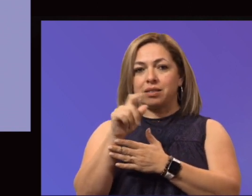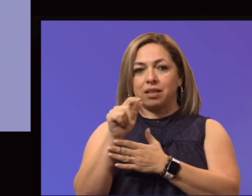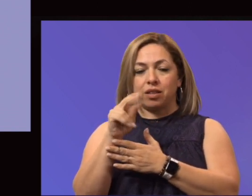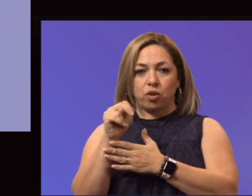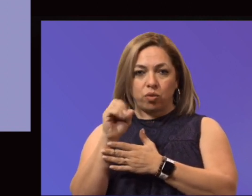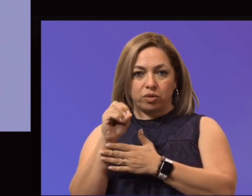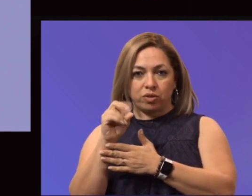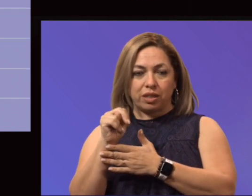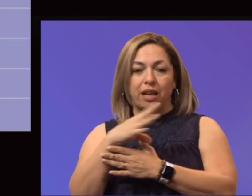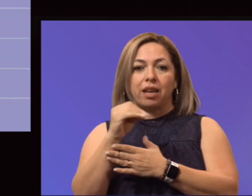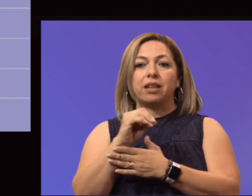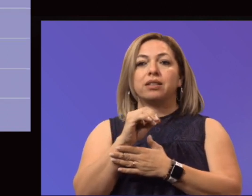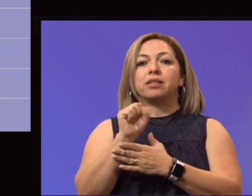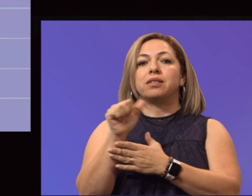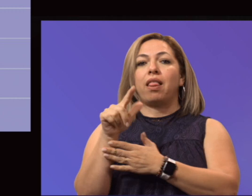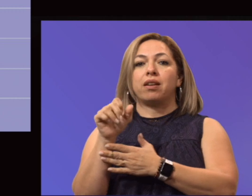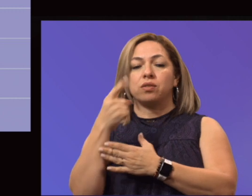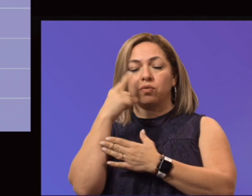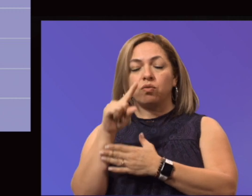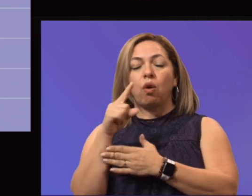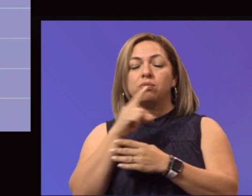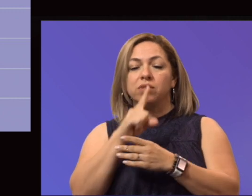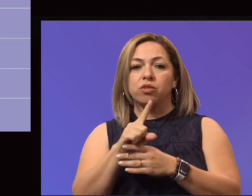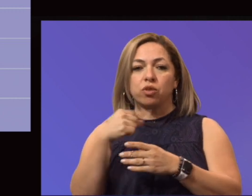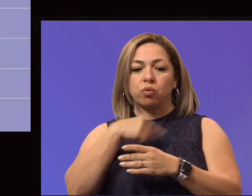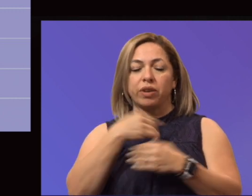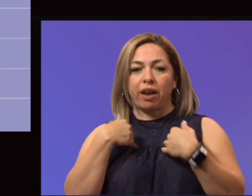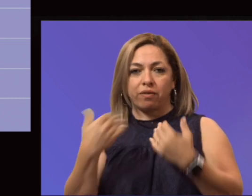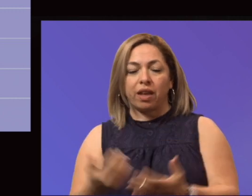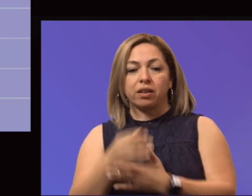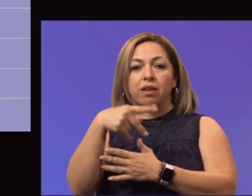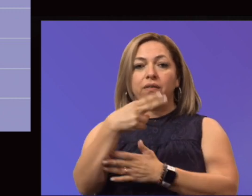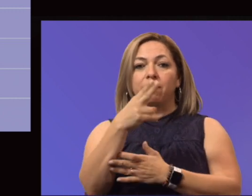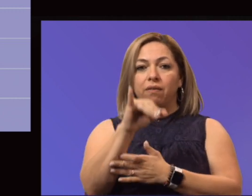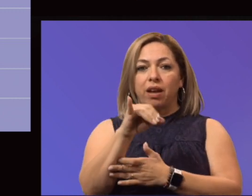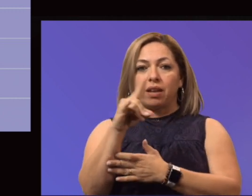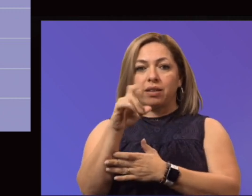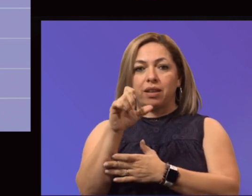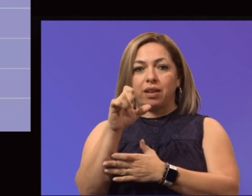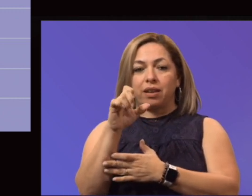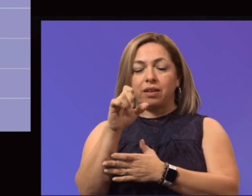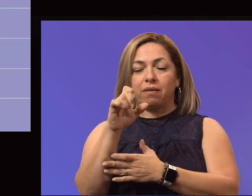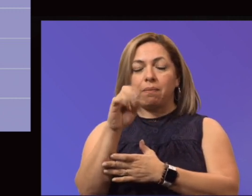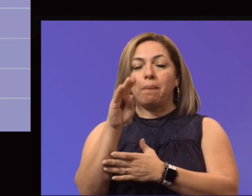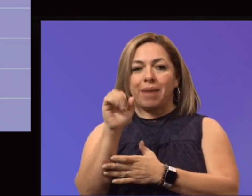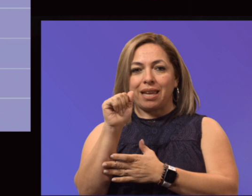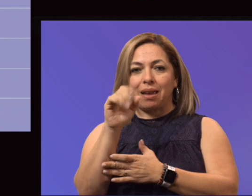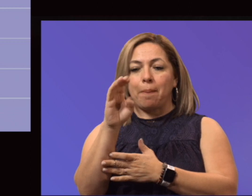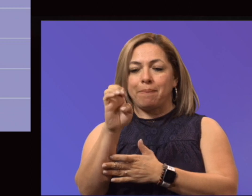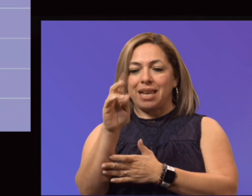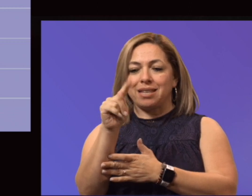program back for our students. Phi Theta Kappa. This is an outstanding job, our Omega Gamma chapter.